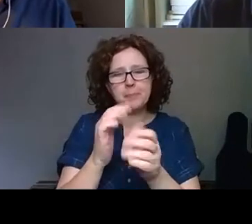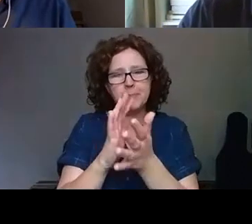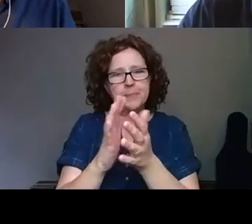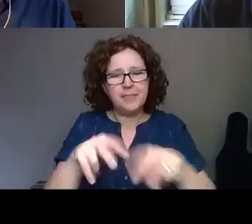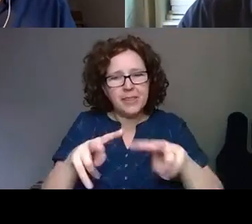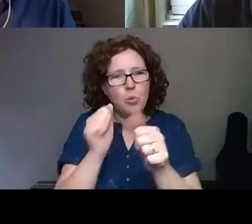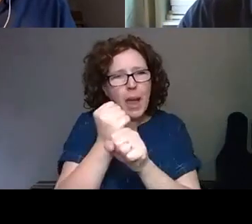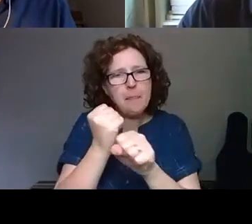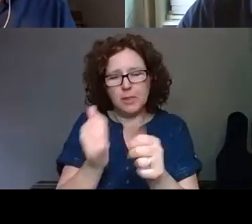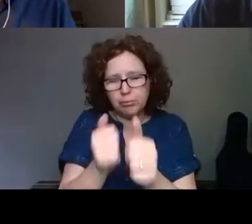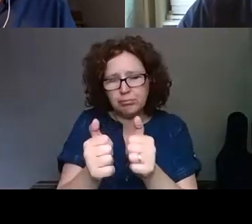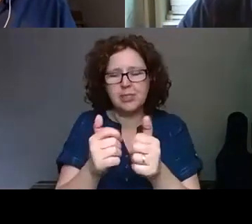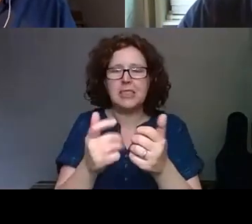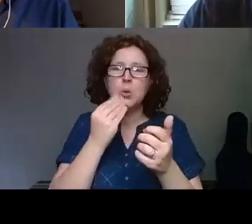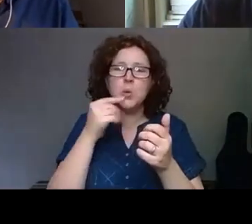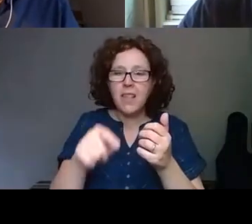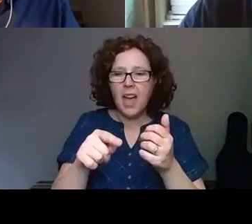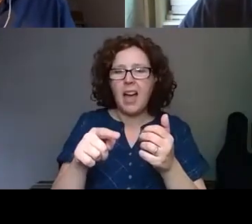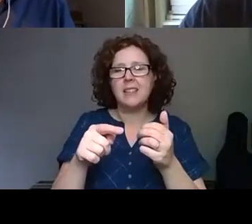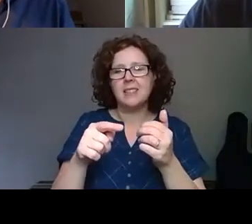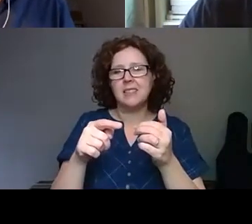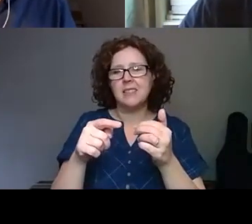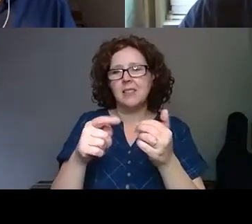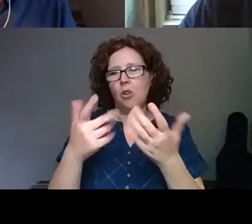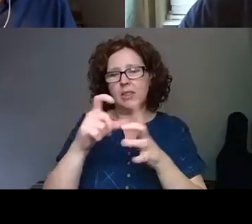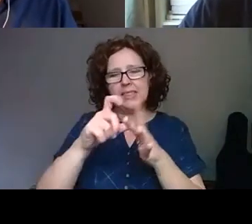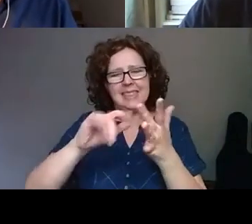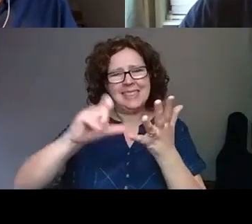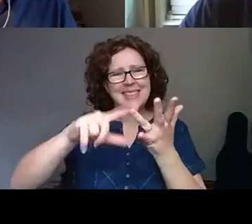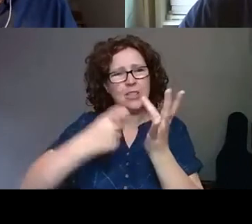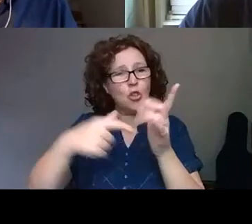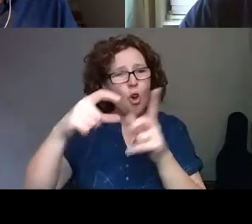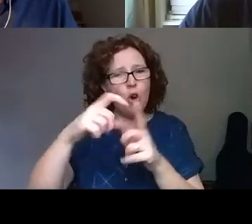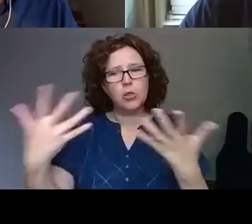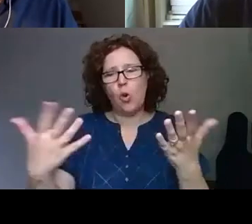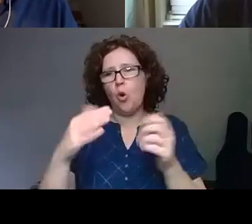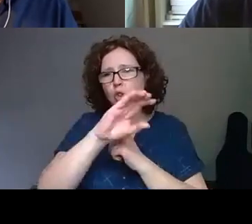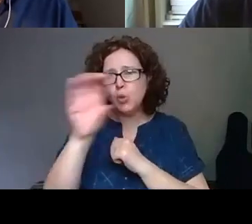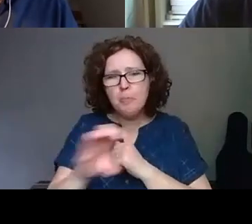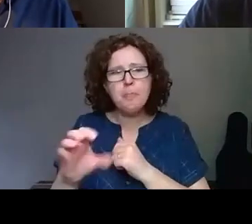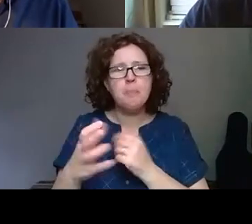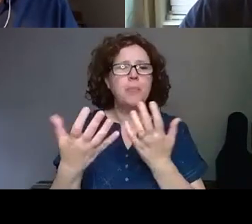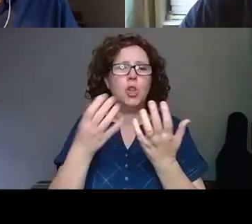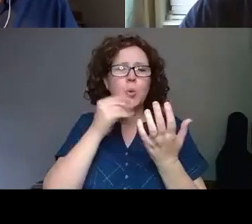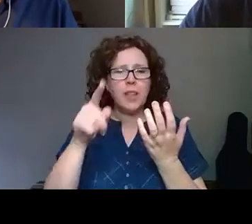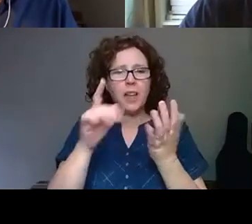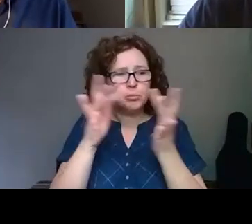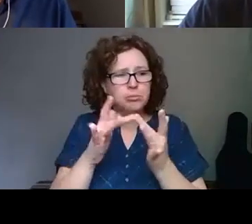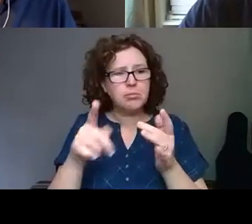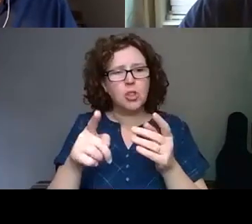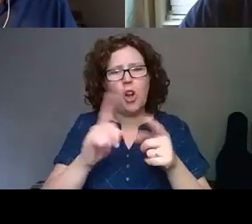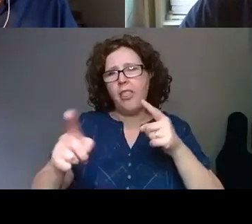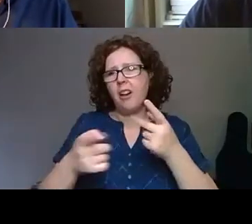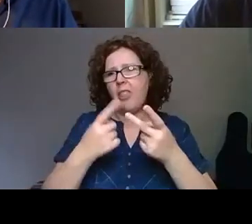and use platforms like Discord or Zoom, but also other kinds of messaging platforms. And